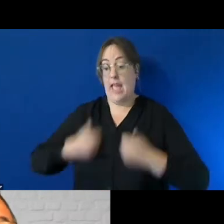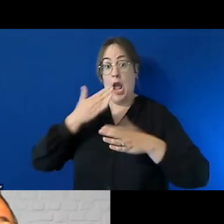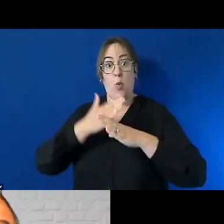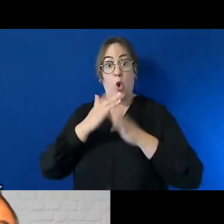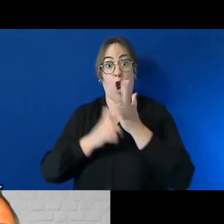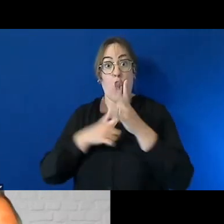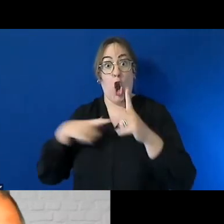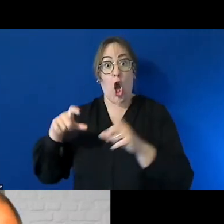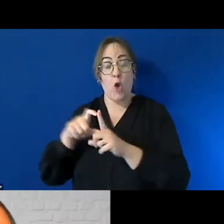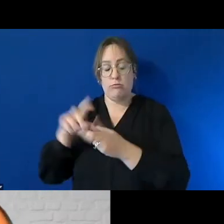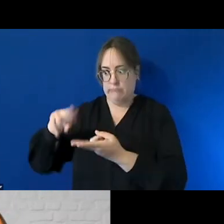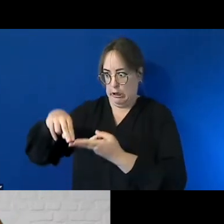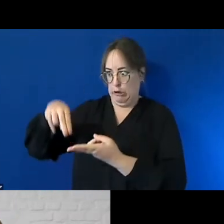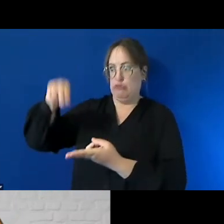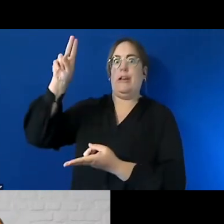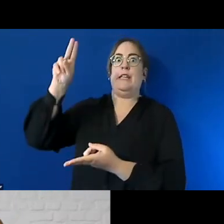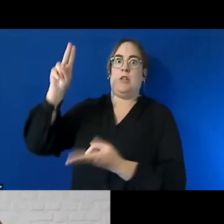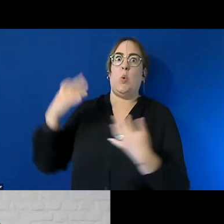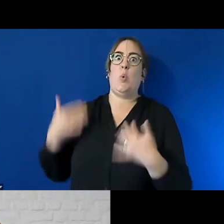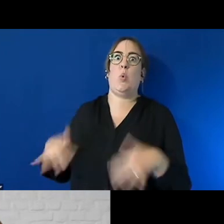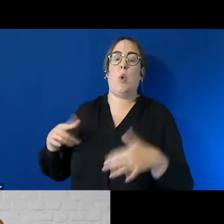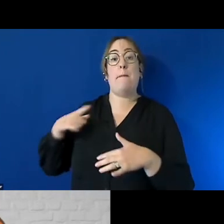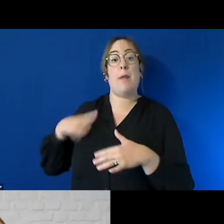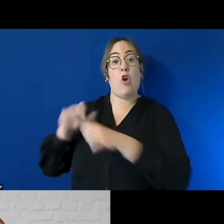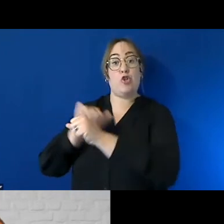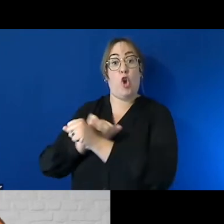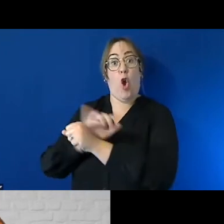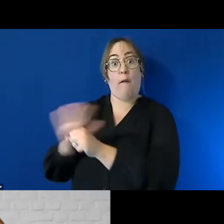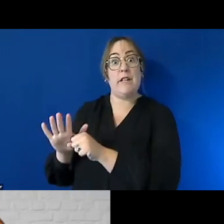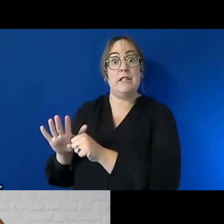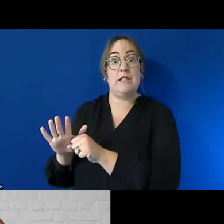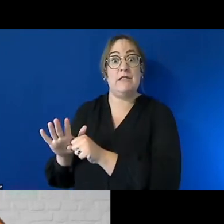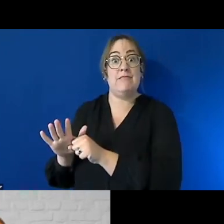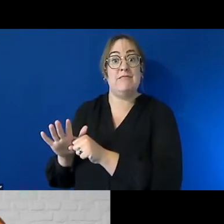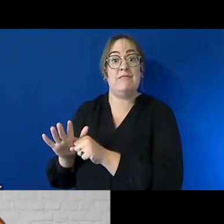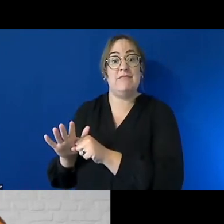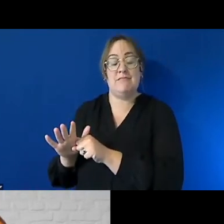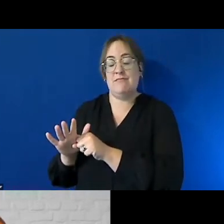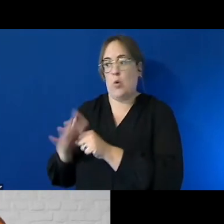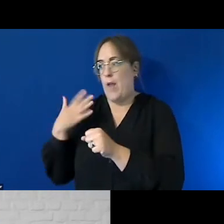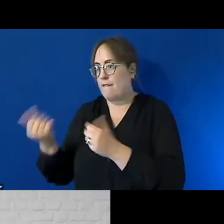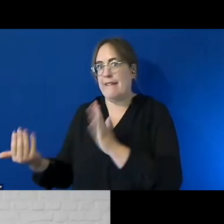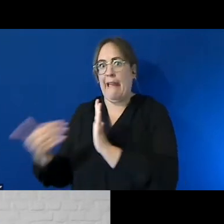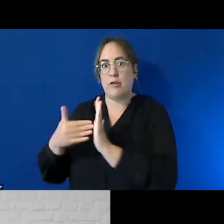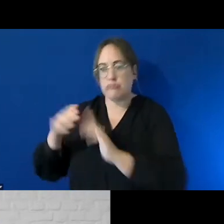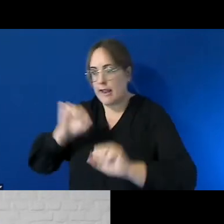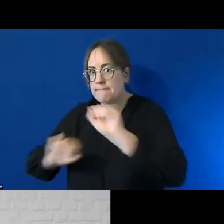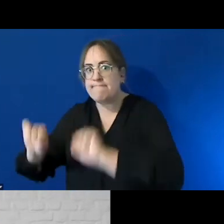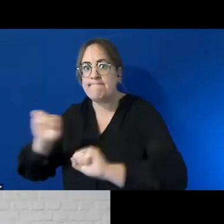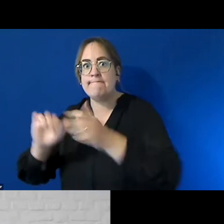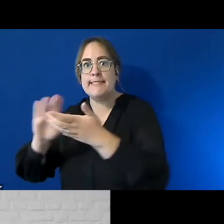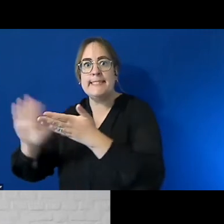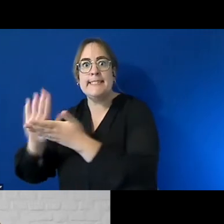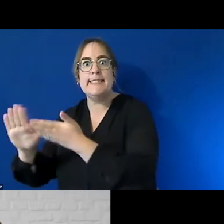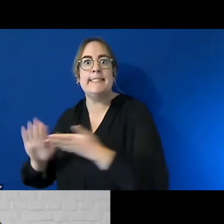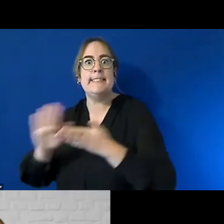increased dramatically obviously due to covert and a lot of that is um apart from uh